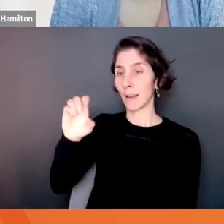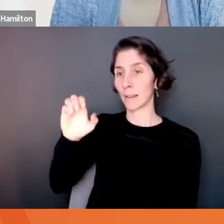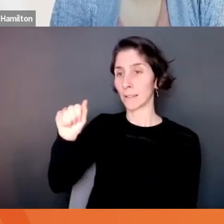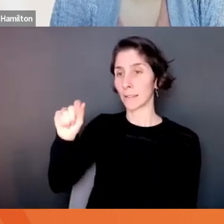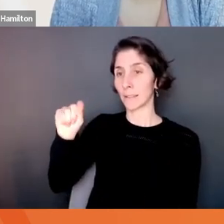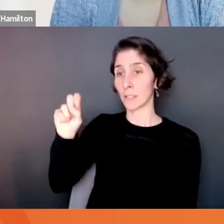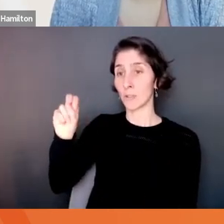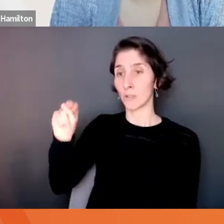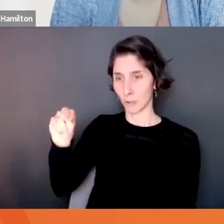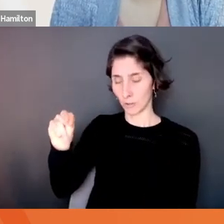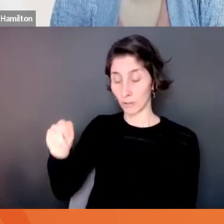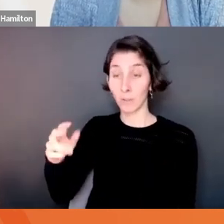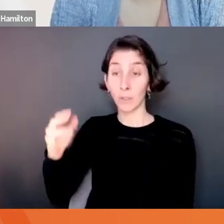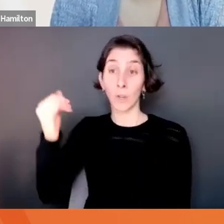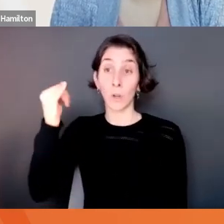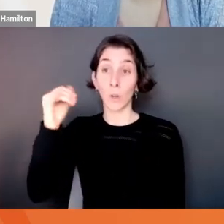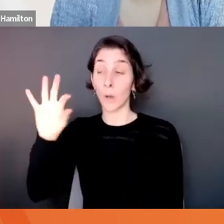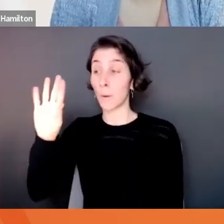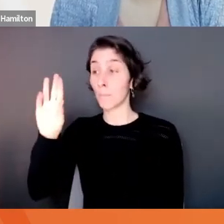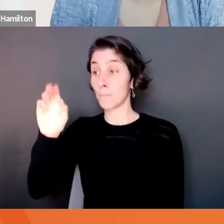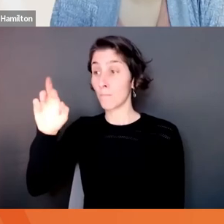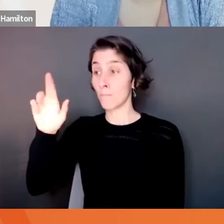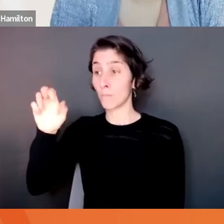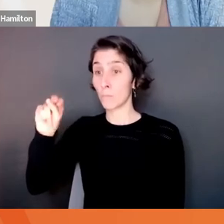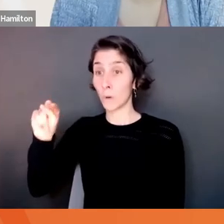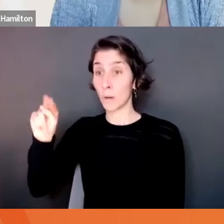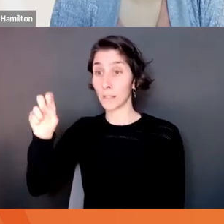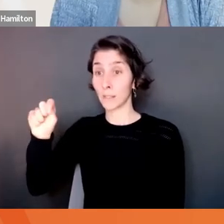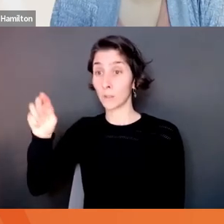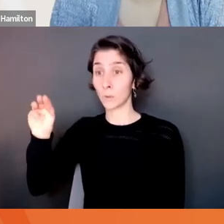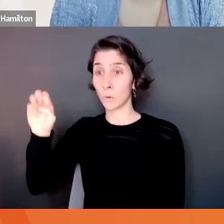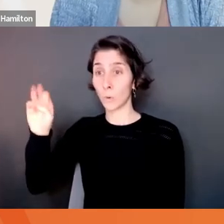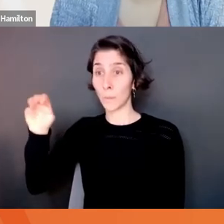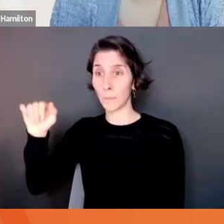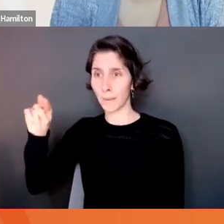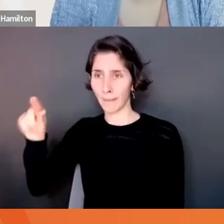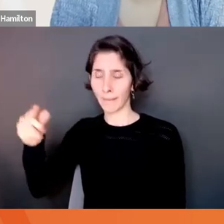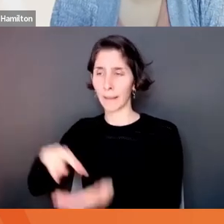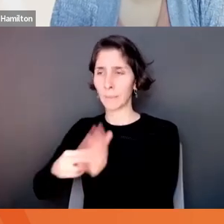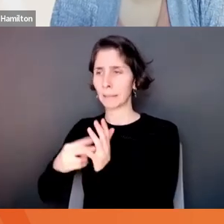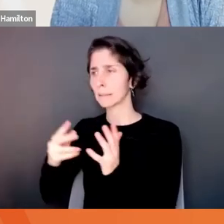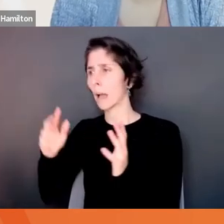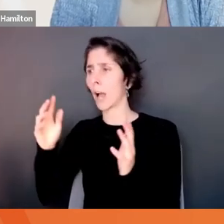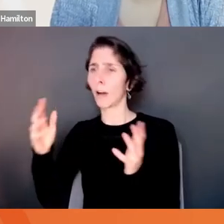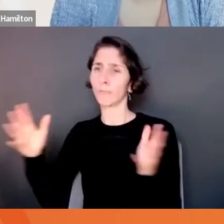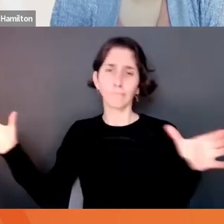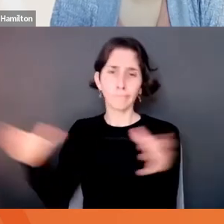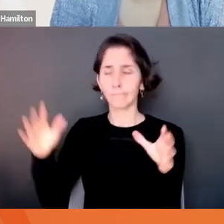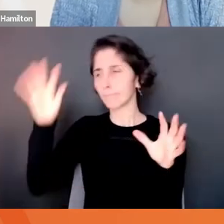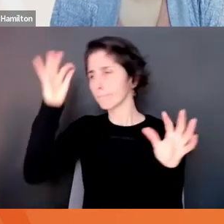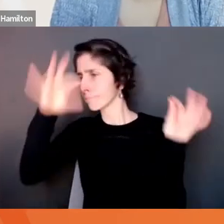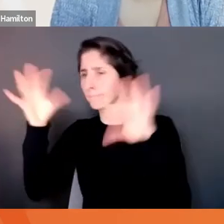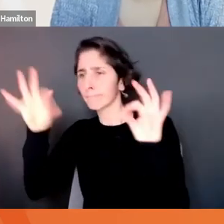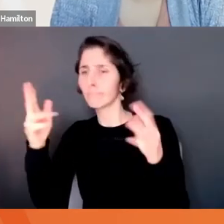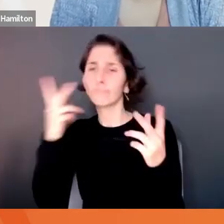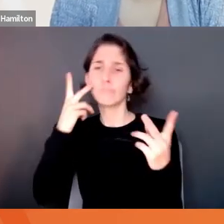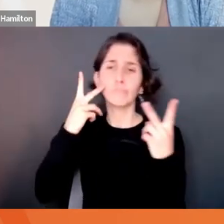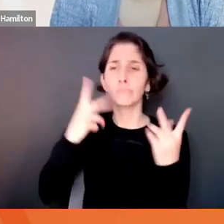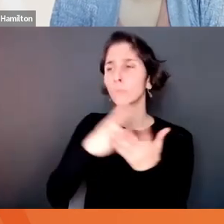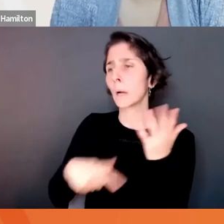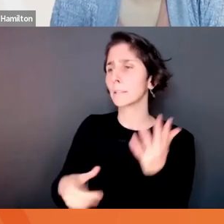words, brainstorming is like we just get together and so just seeing what sticks like, hey, let's brainstorm on this topic, whatever.